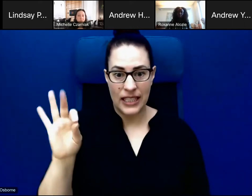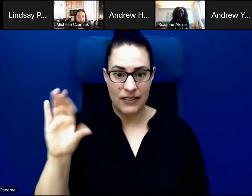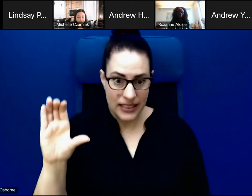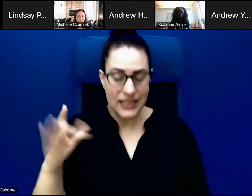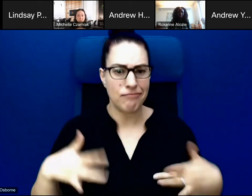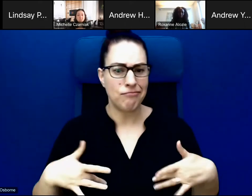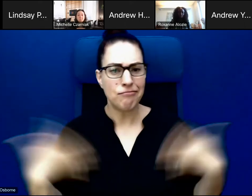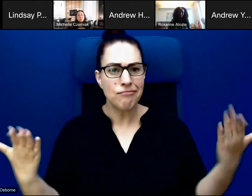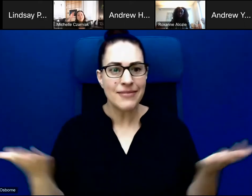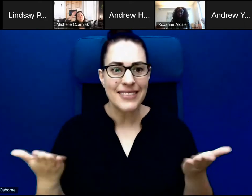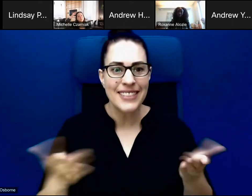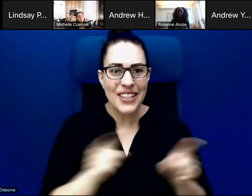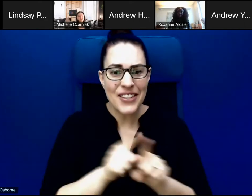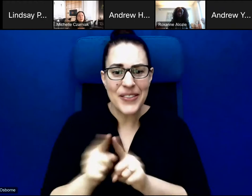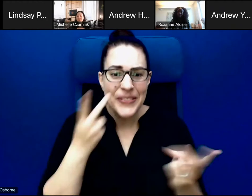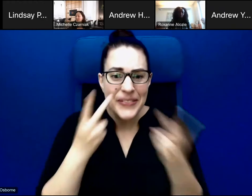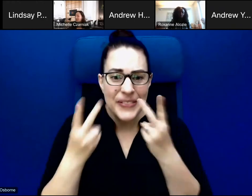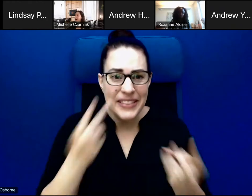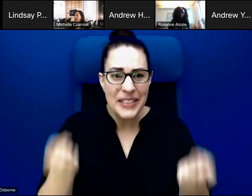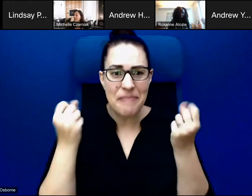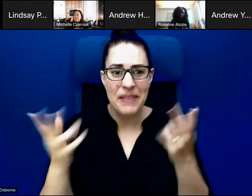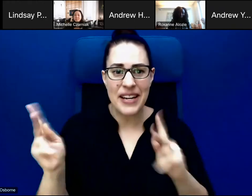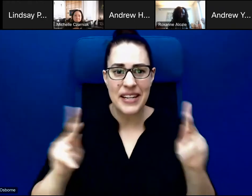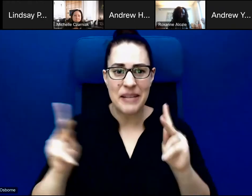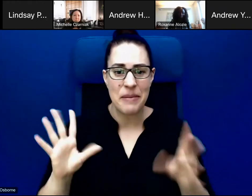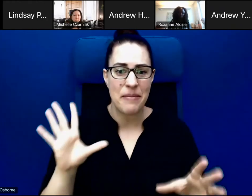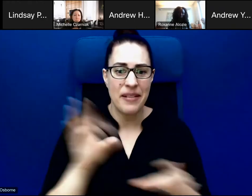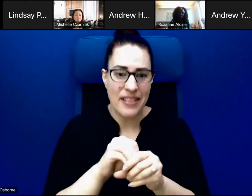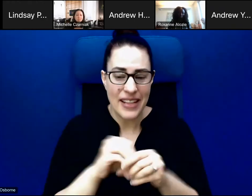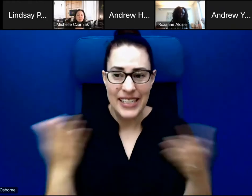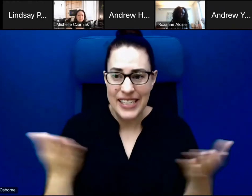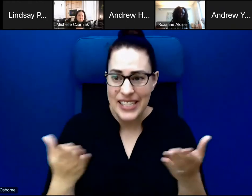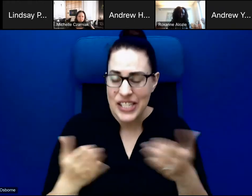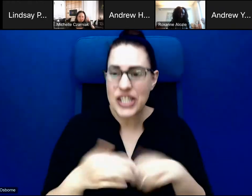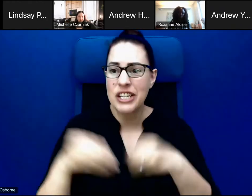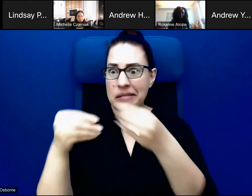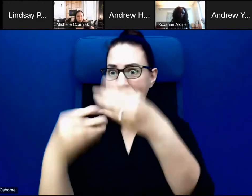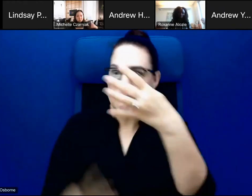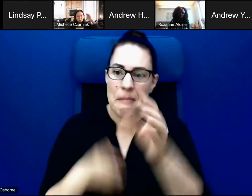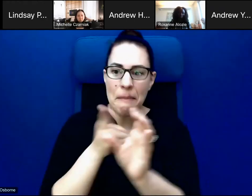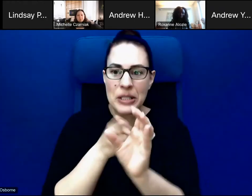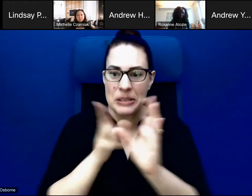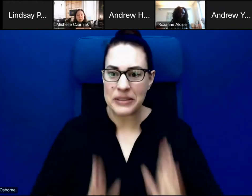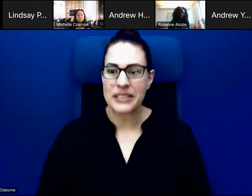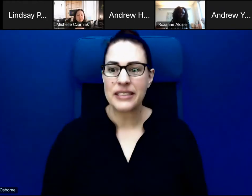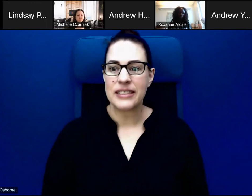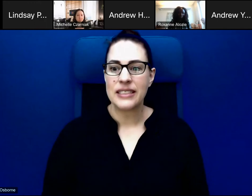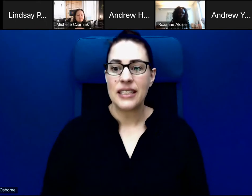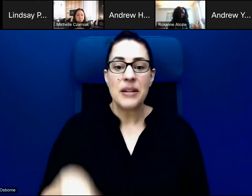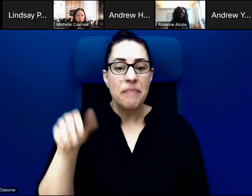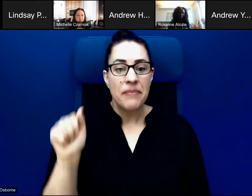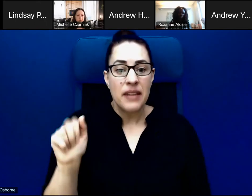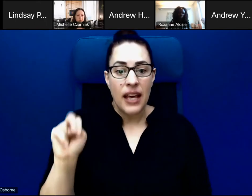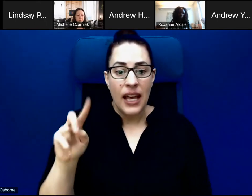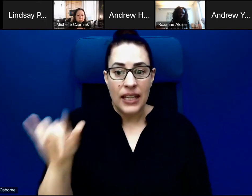and to see so many potential partners joining us on the line. Thank you, Andy, for your great remarks. And